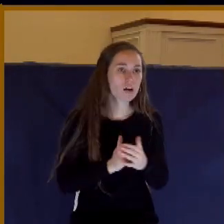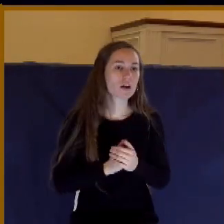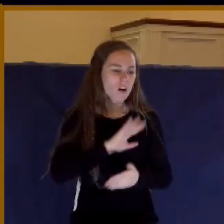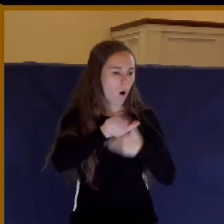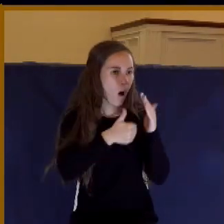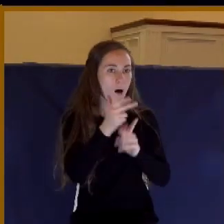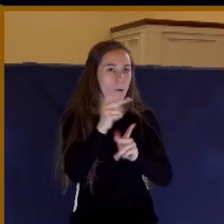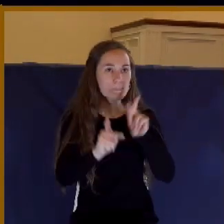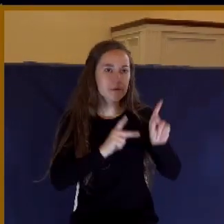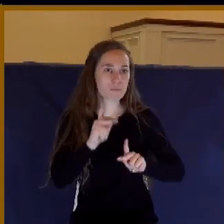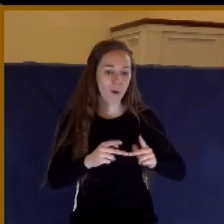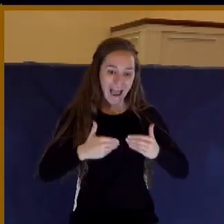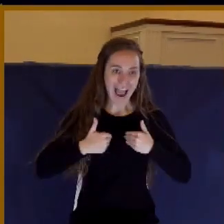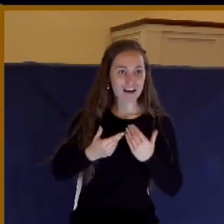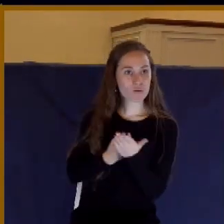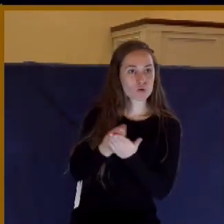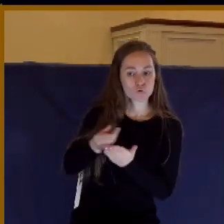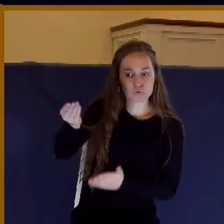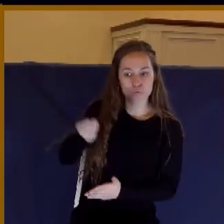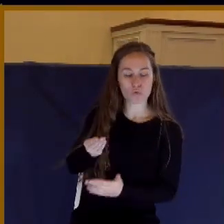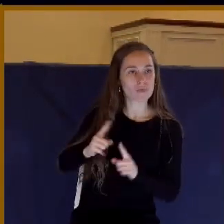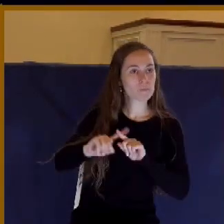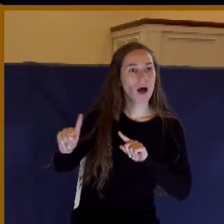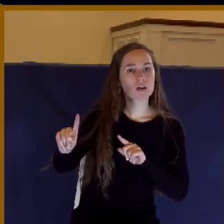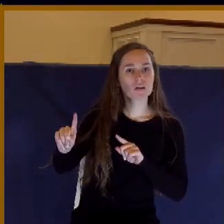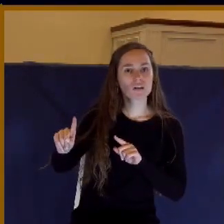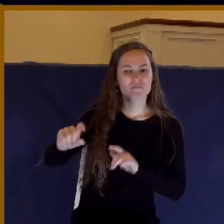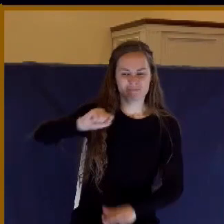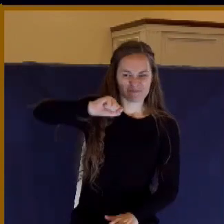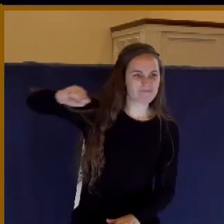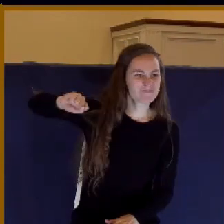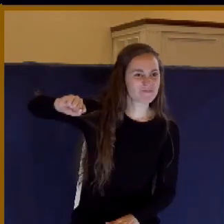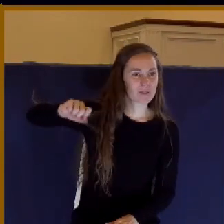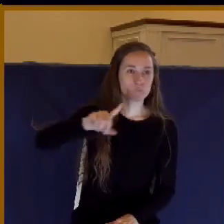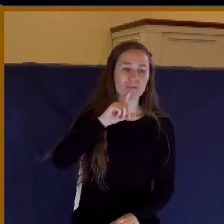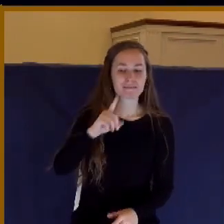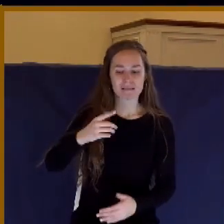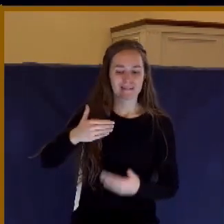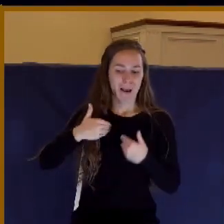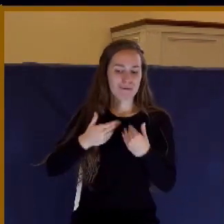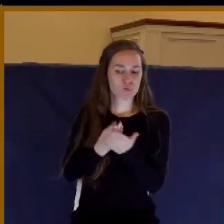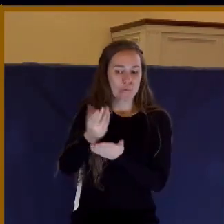That is to say, they're pushing back the truth. They're suppressing the truth.